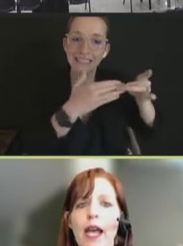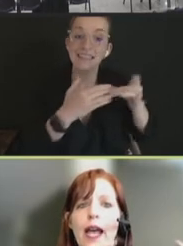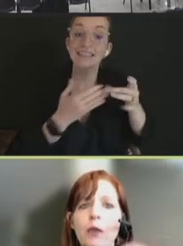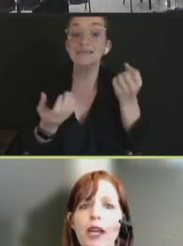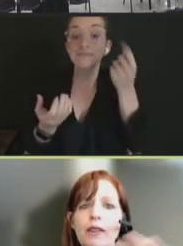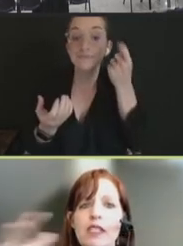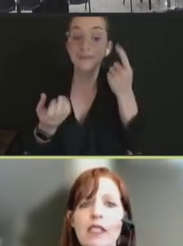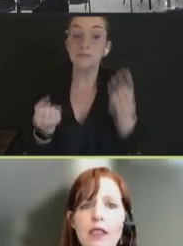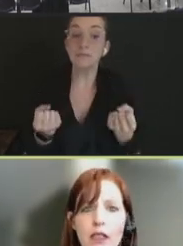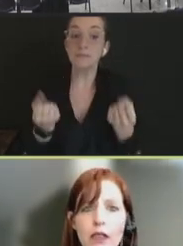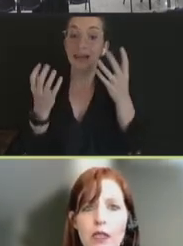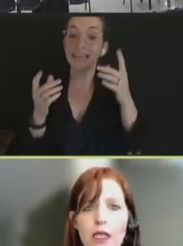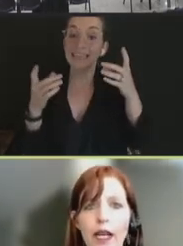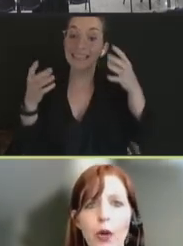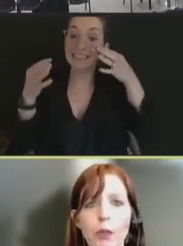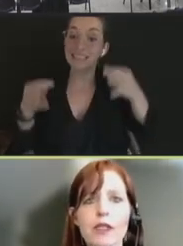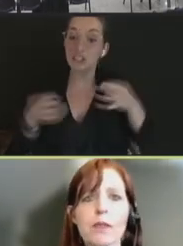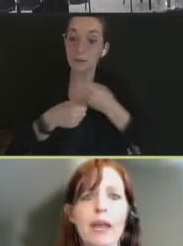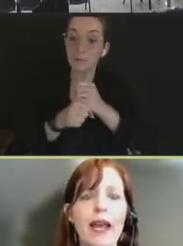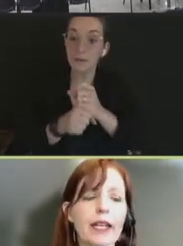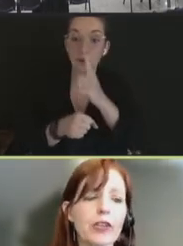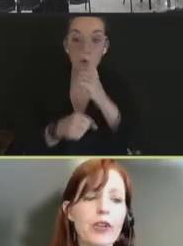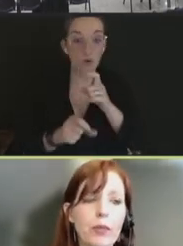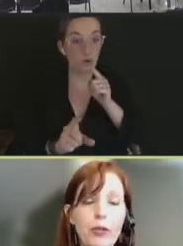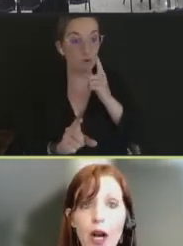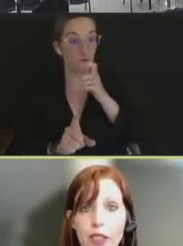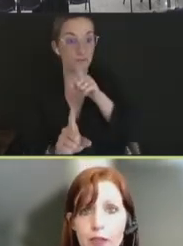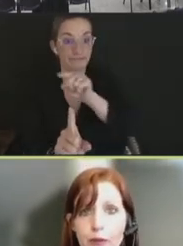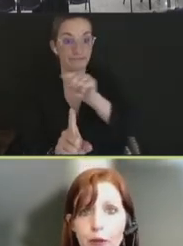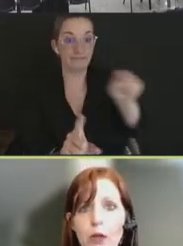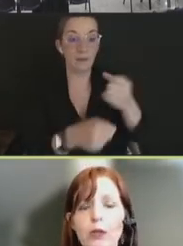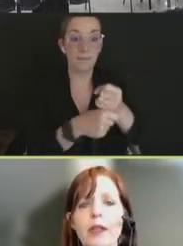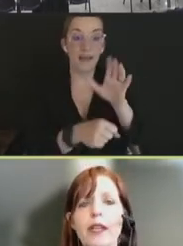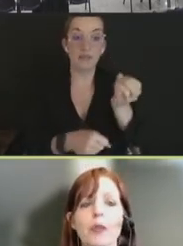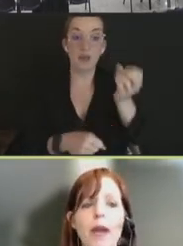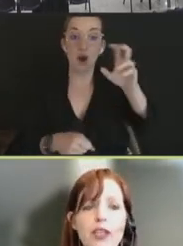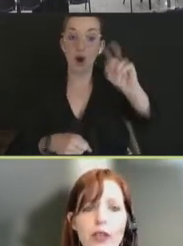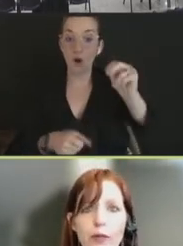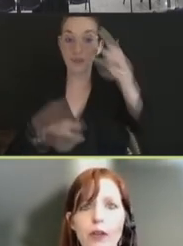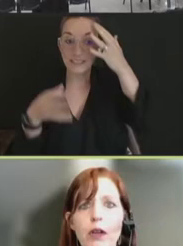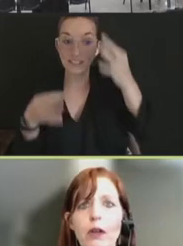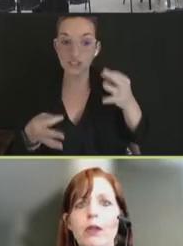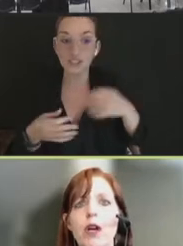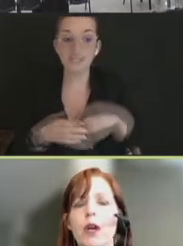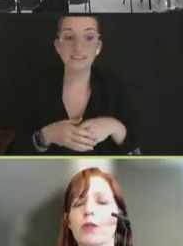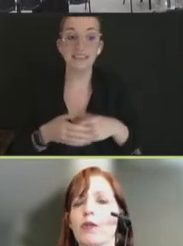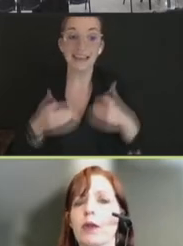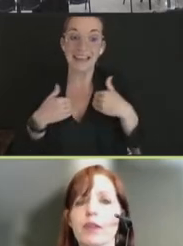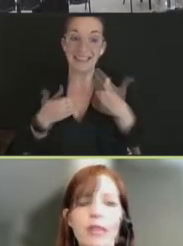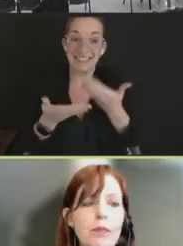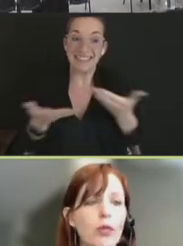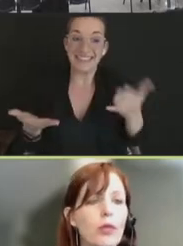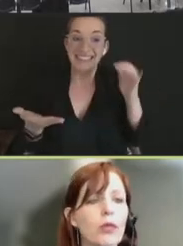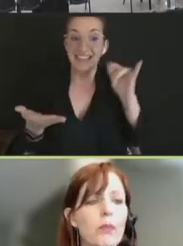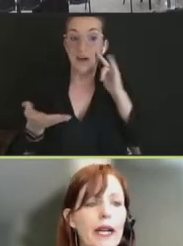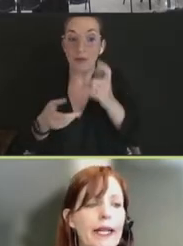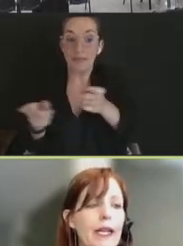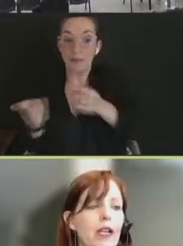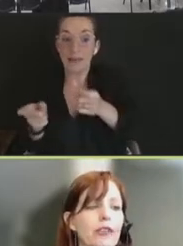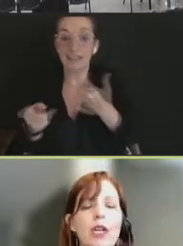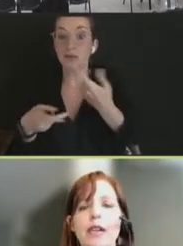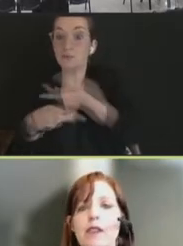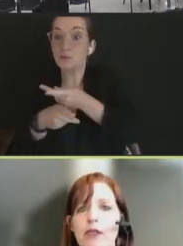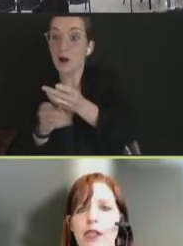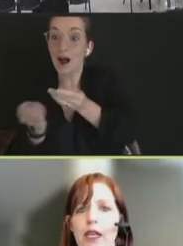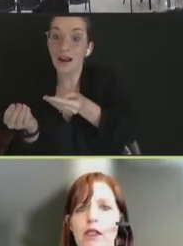and we have systems that help us manage product flow, information flow, movement of people, money,